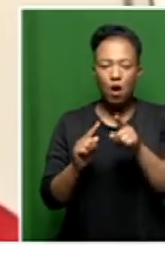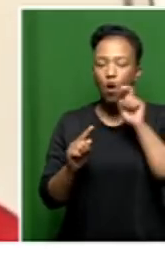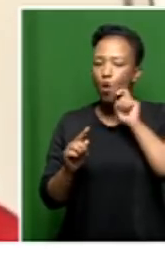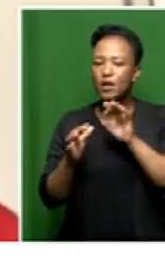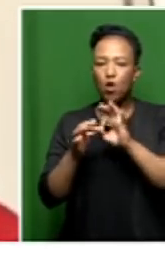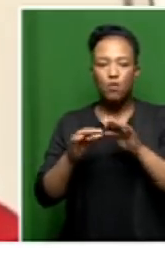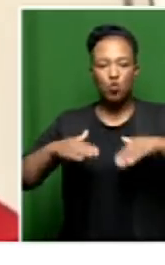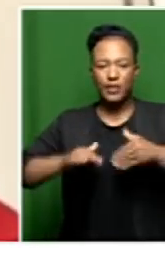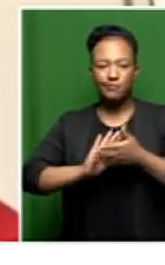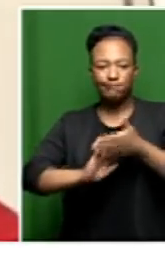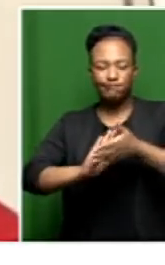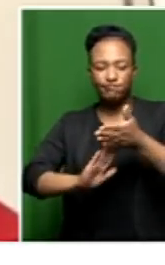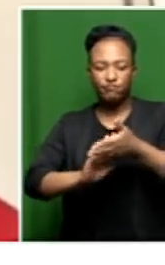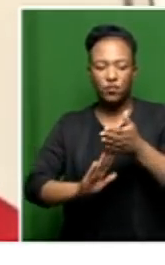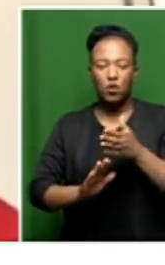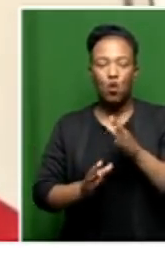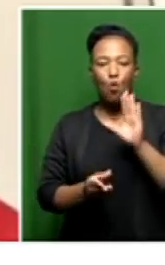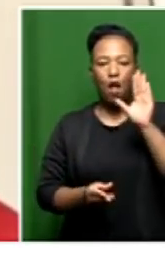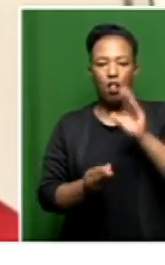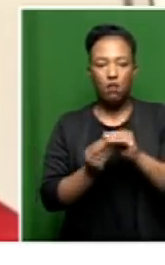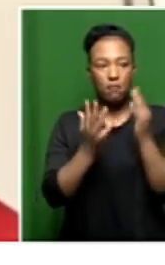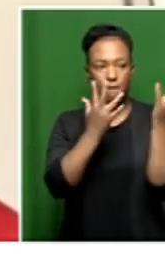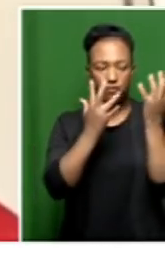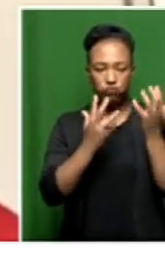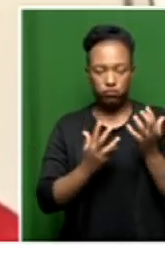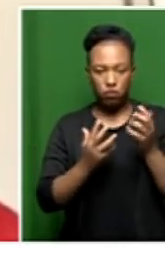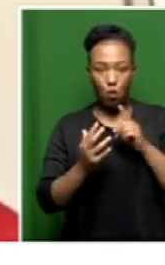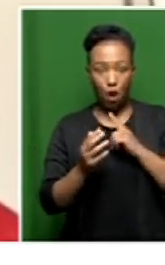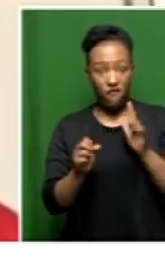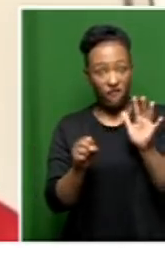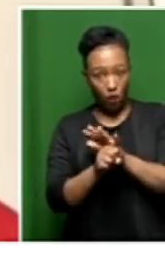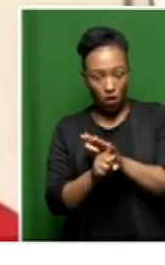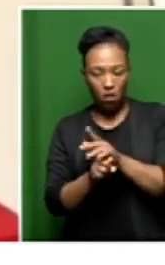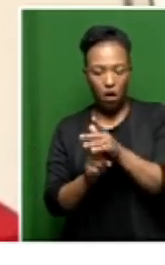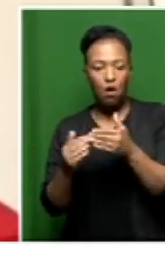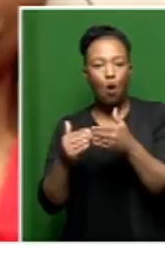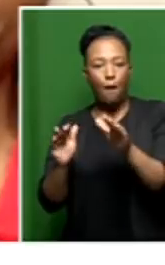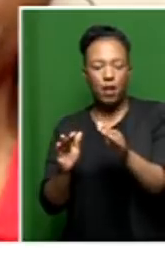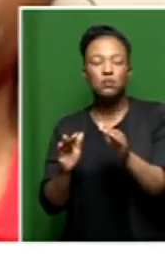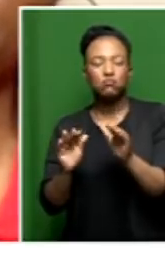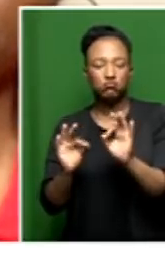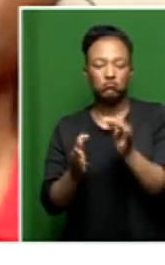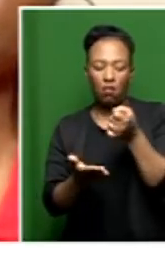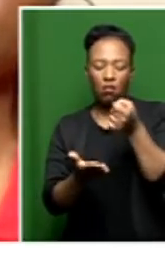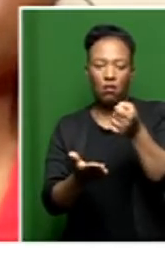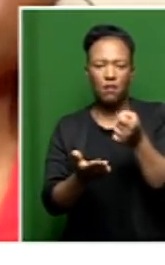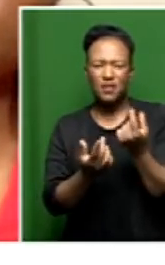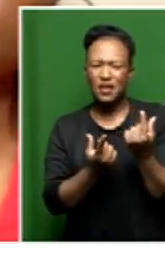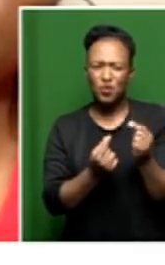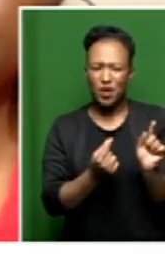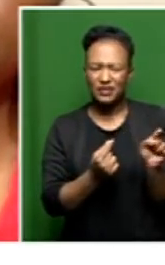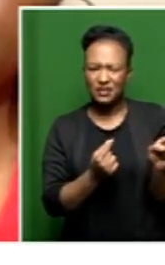is not yet running. So there will be a total budget for all that once the facility is opened. So what exactly are they doing